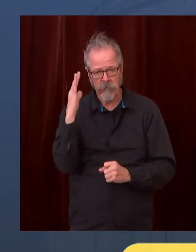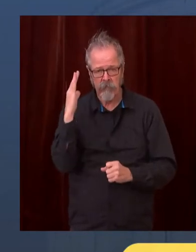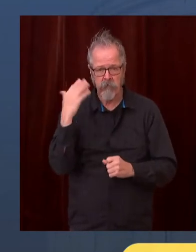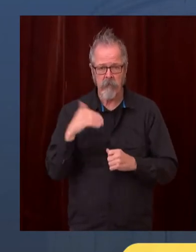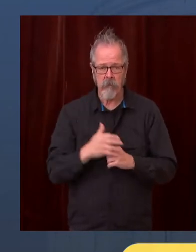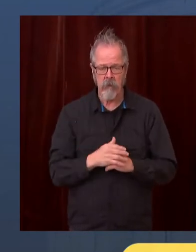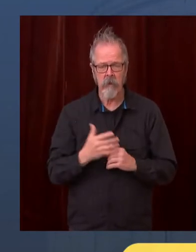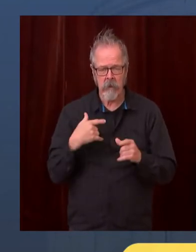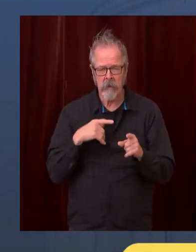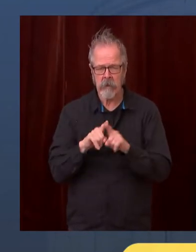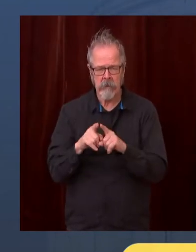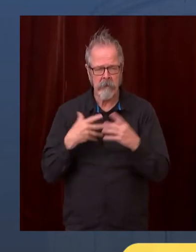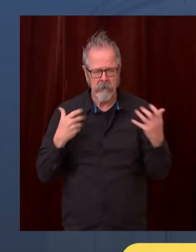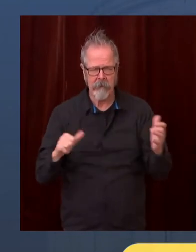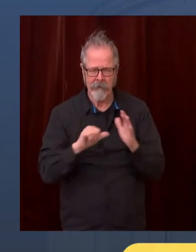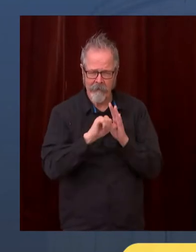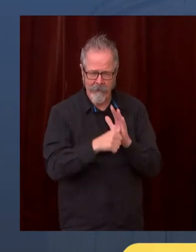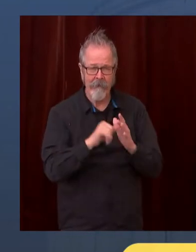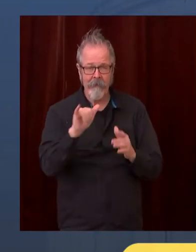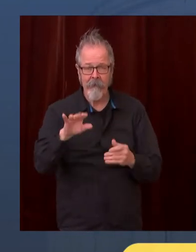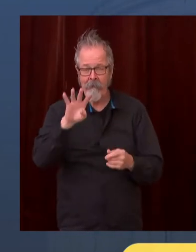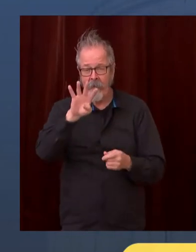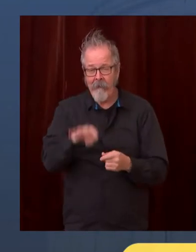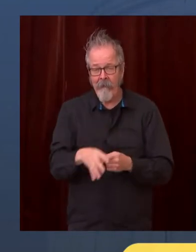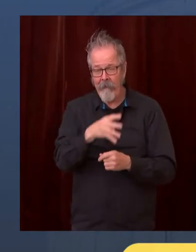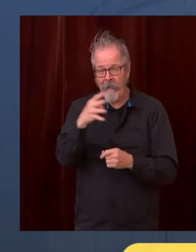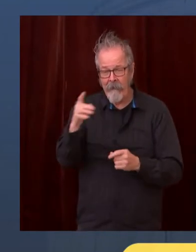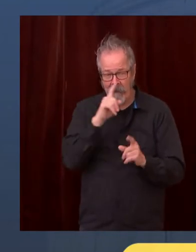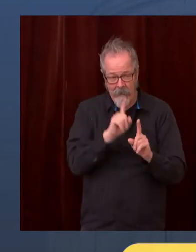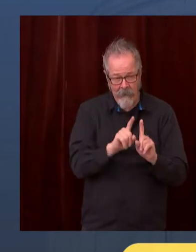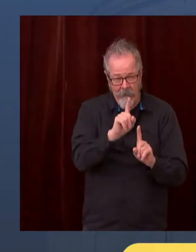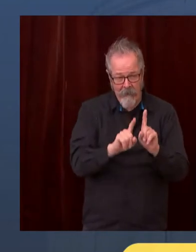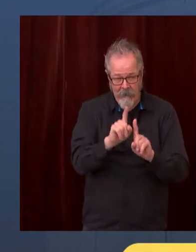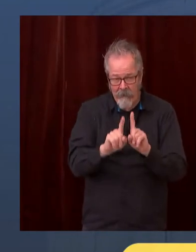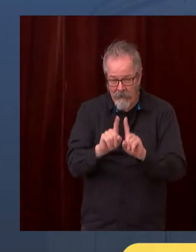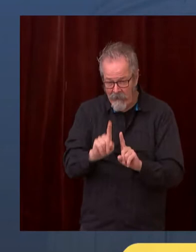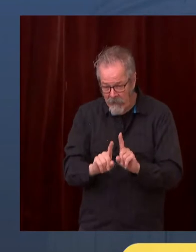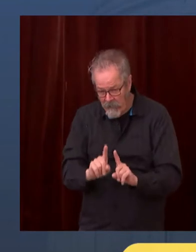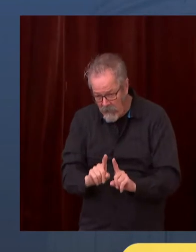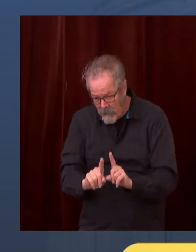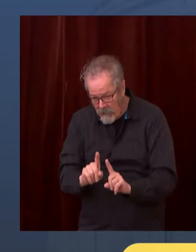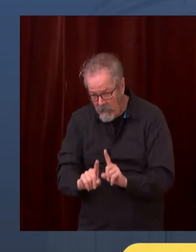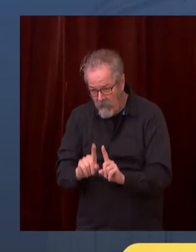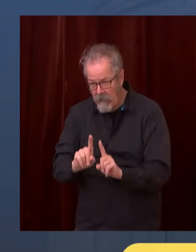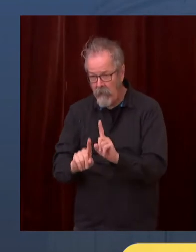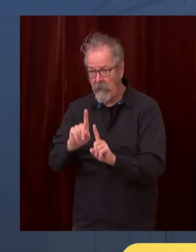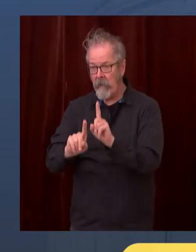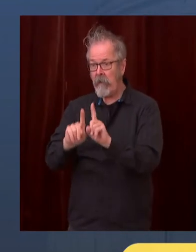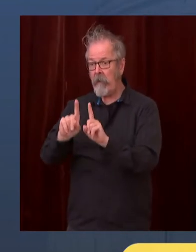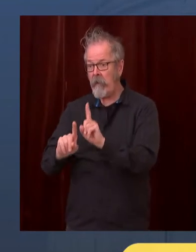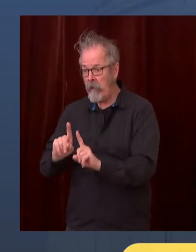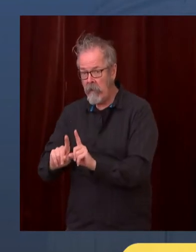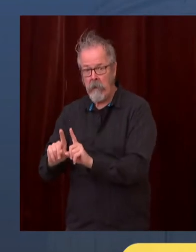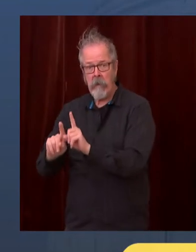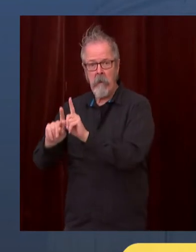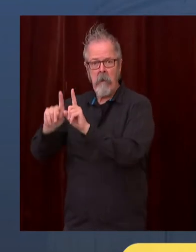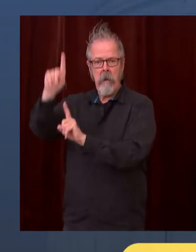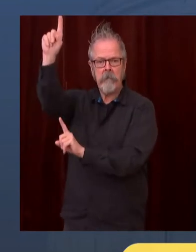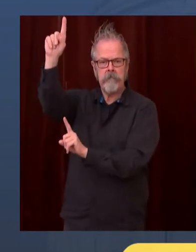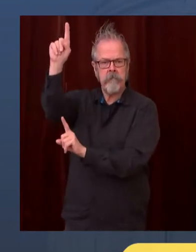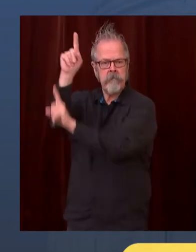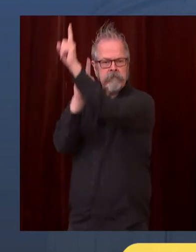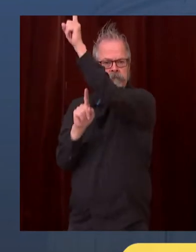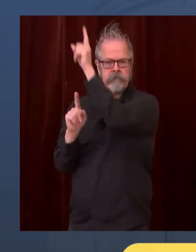not accumulated the full data. But when that is accumulated, each one of those bars will be higher. So this is even the